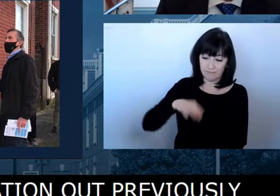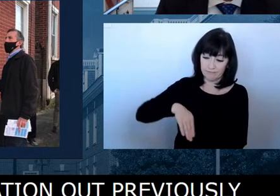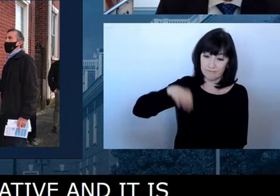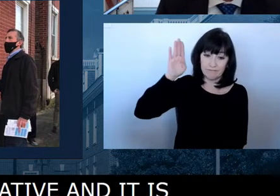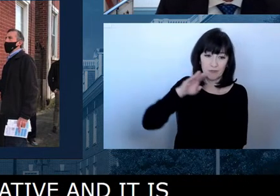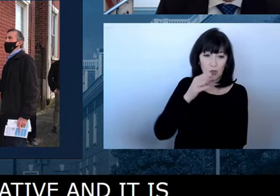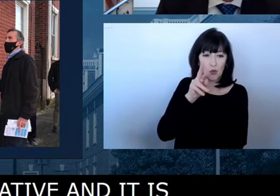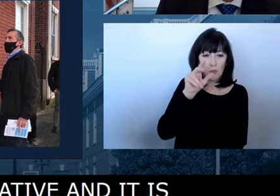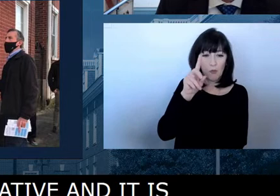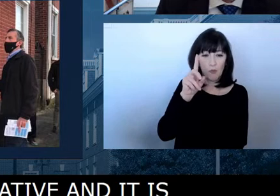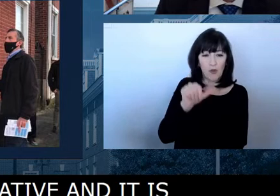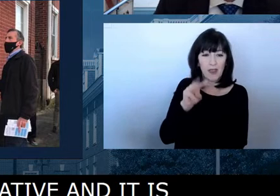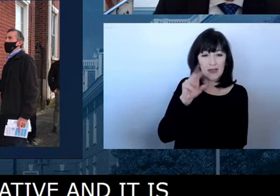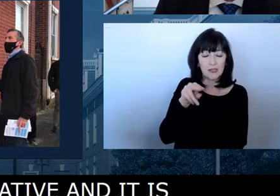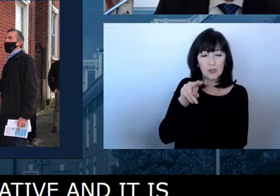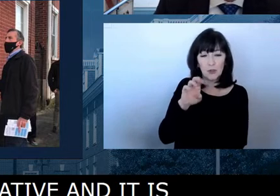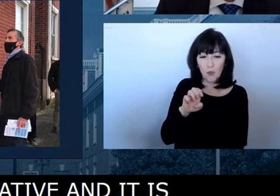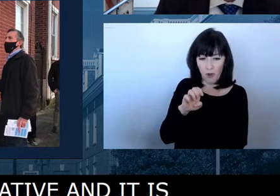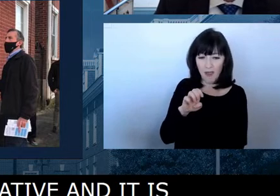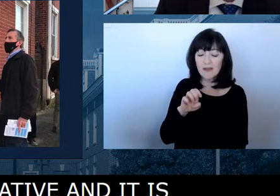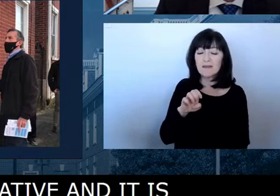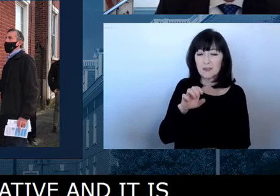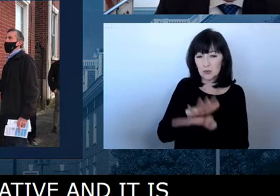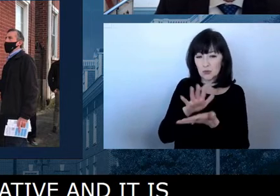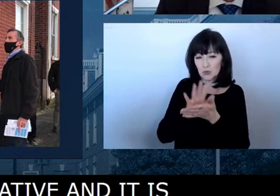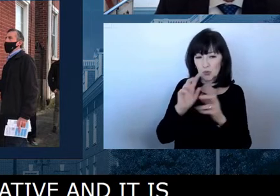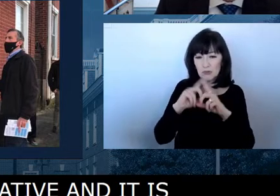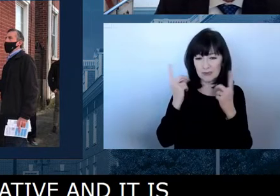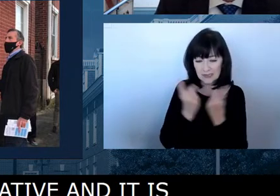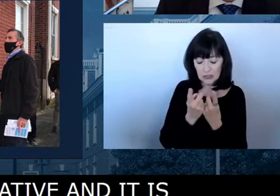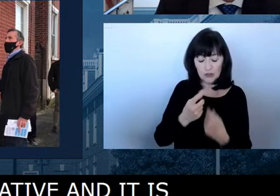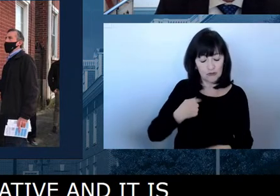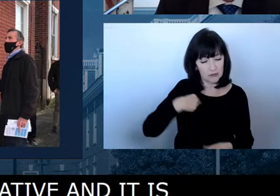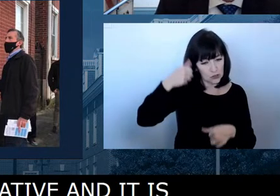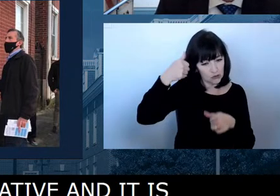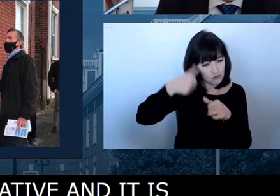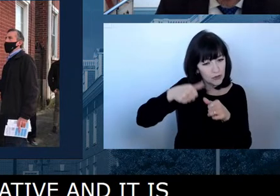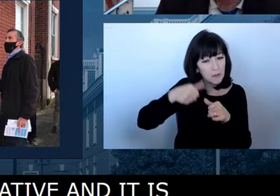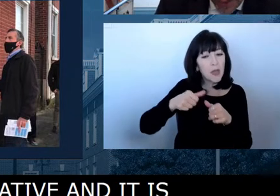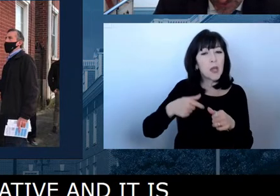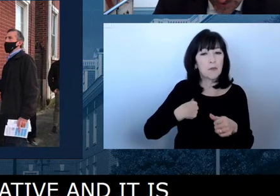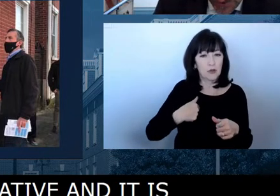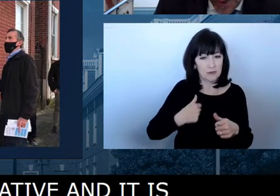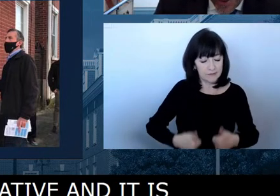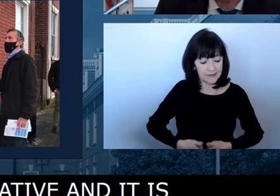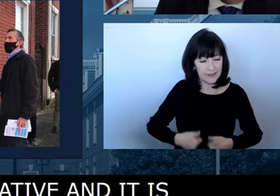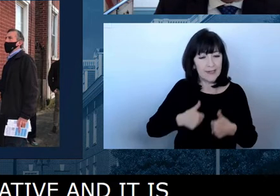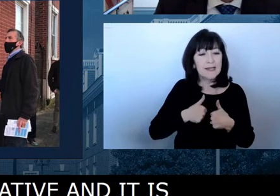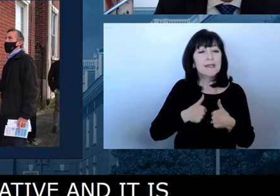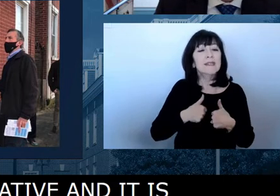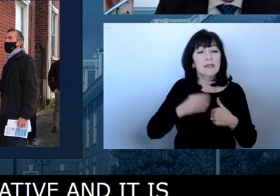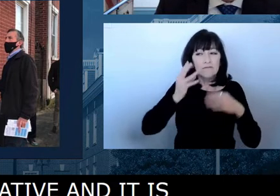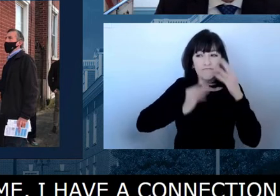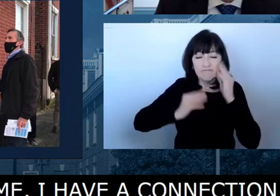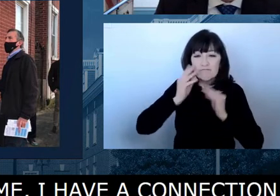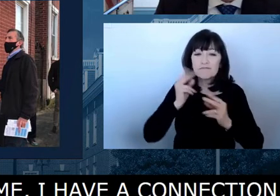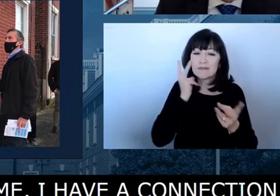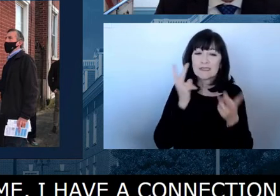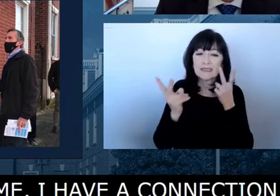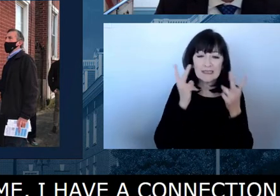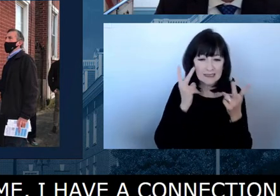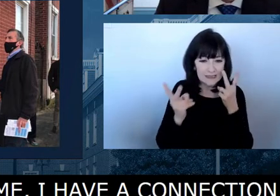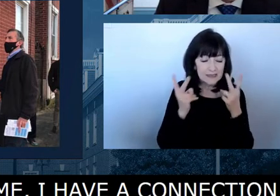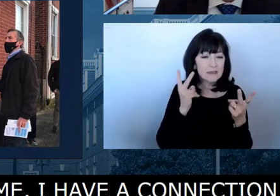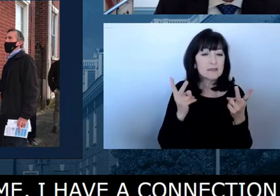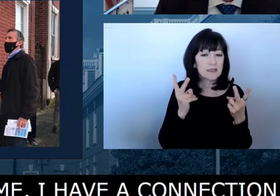lived through DSEG. Um, I've seen all too well, the consequences of, uh, efforts that don't succeed to